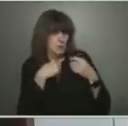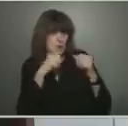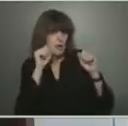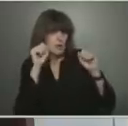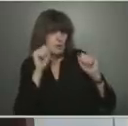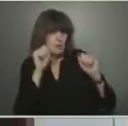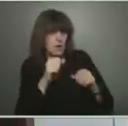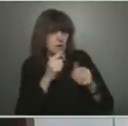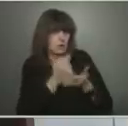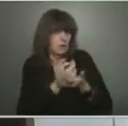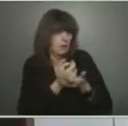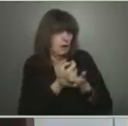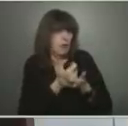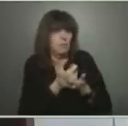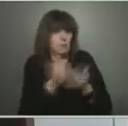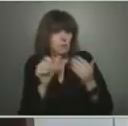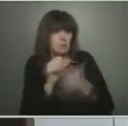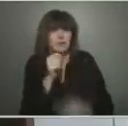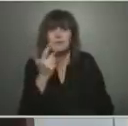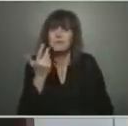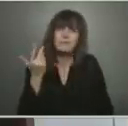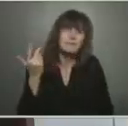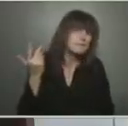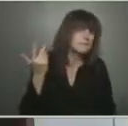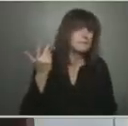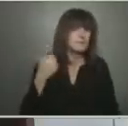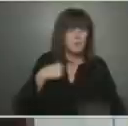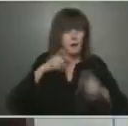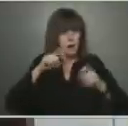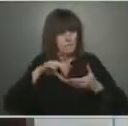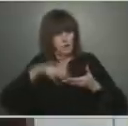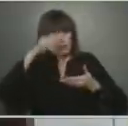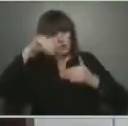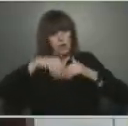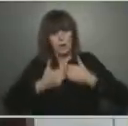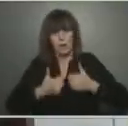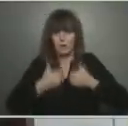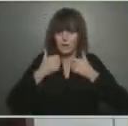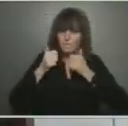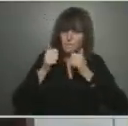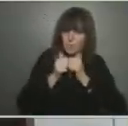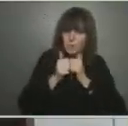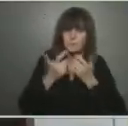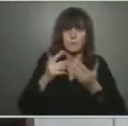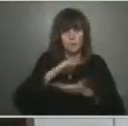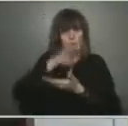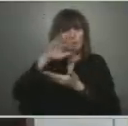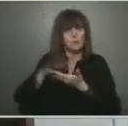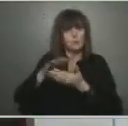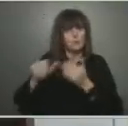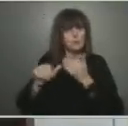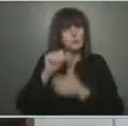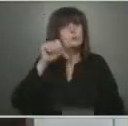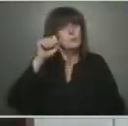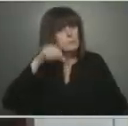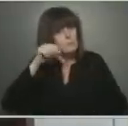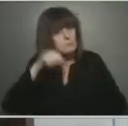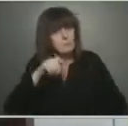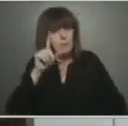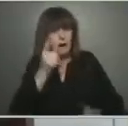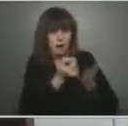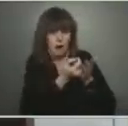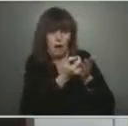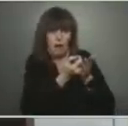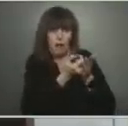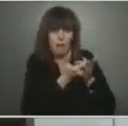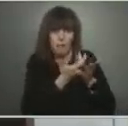it, that we're trying to reduce our risk, but we cannot eliminate the risk in every aspect of our lives. And we have to